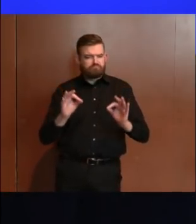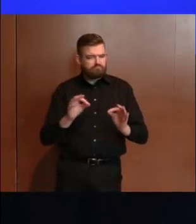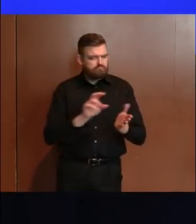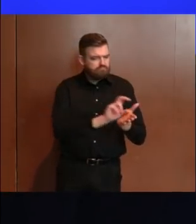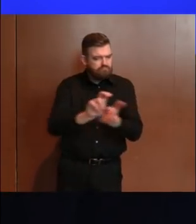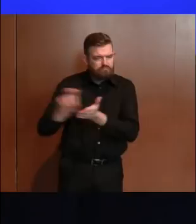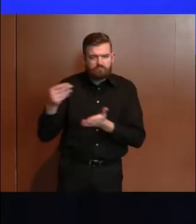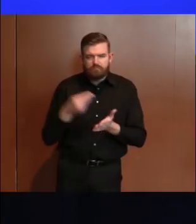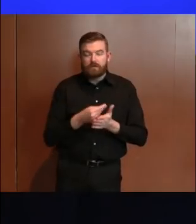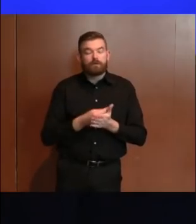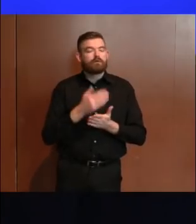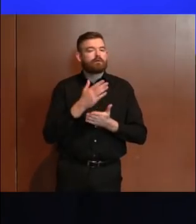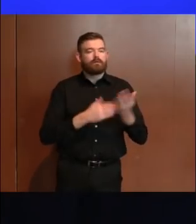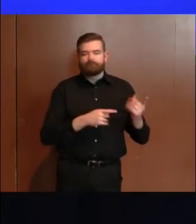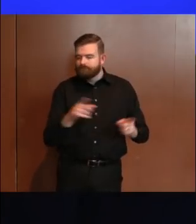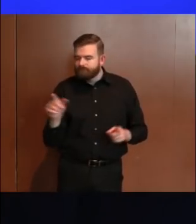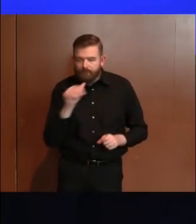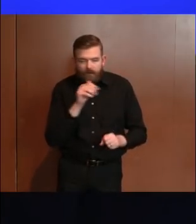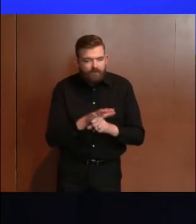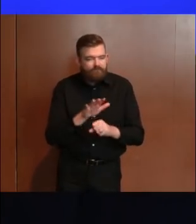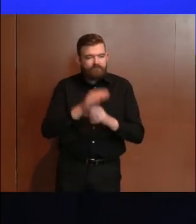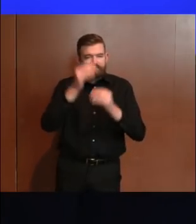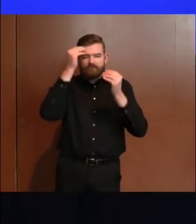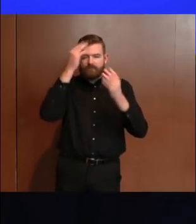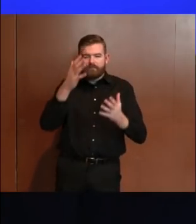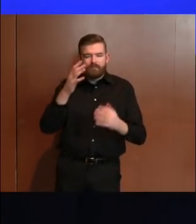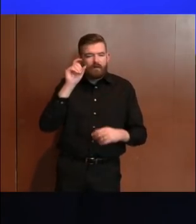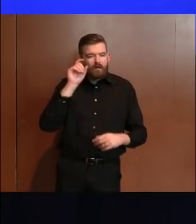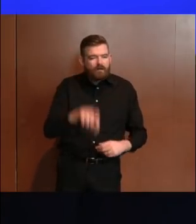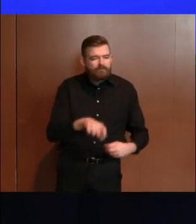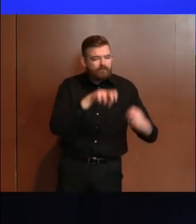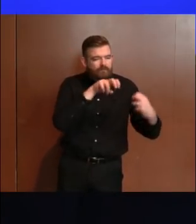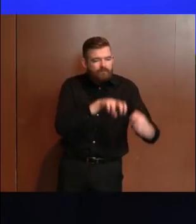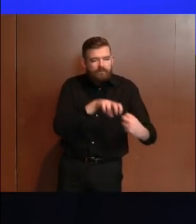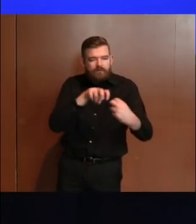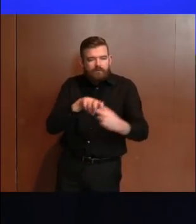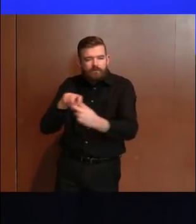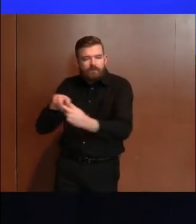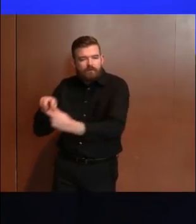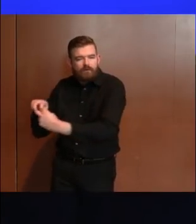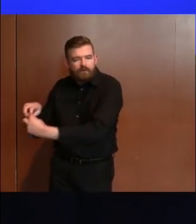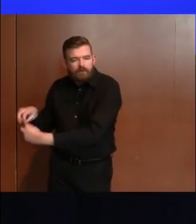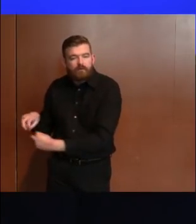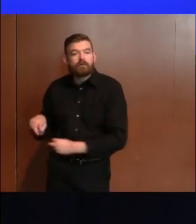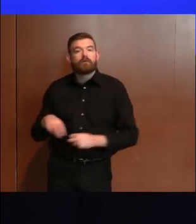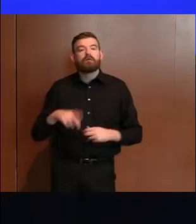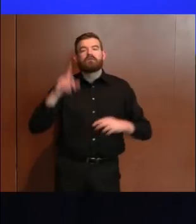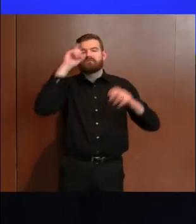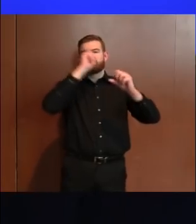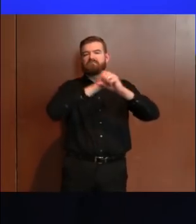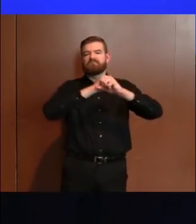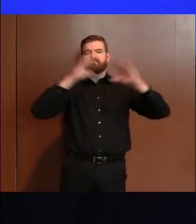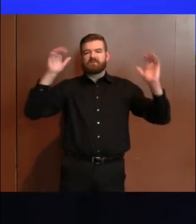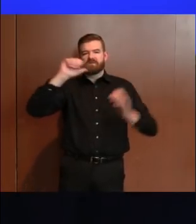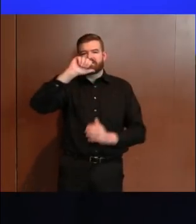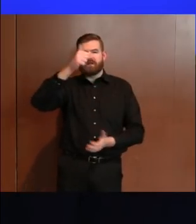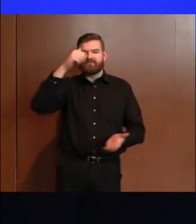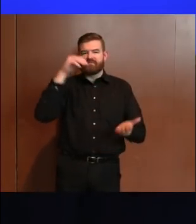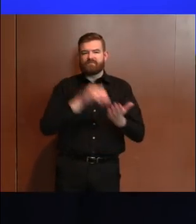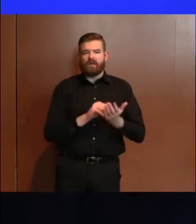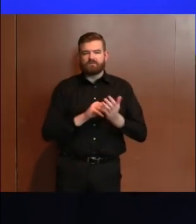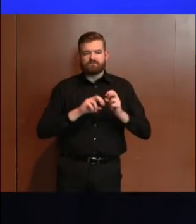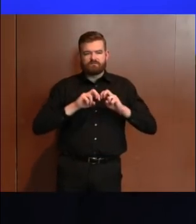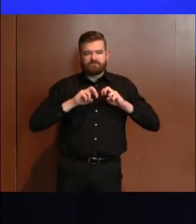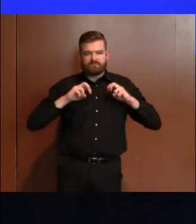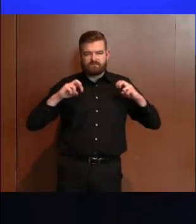Imagine a stadium with 10,000 seats, but there are a million people waiting to get in. There are only so many who can get through the gates at one